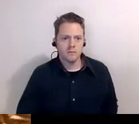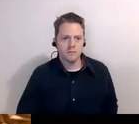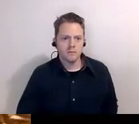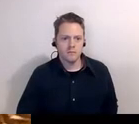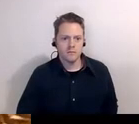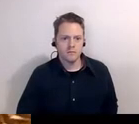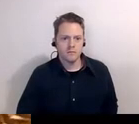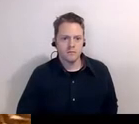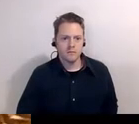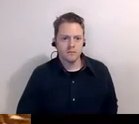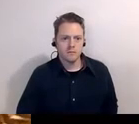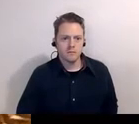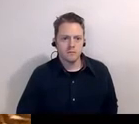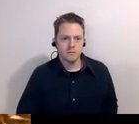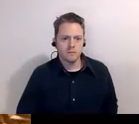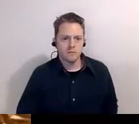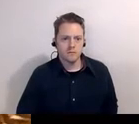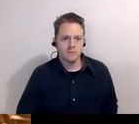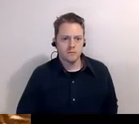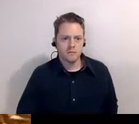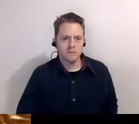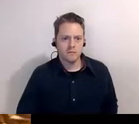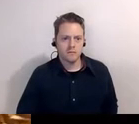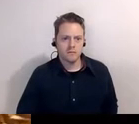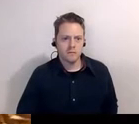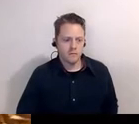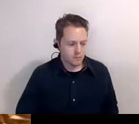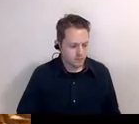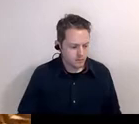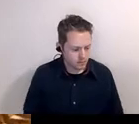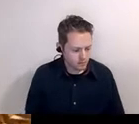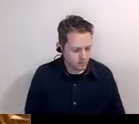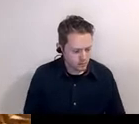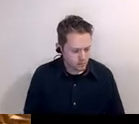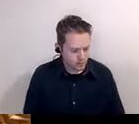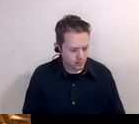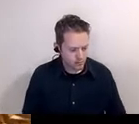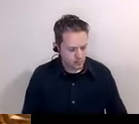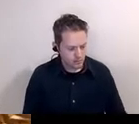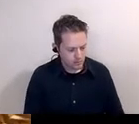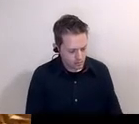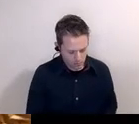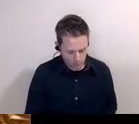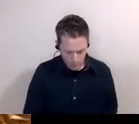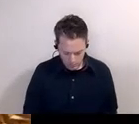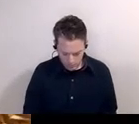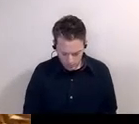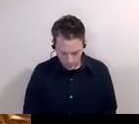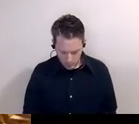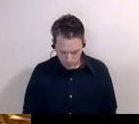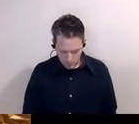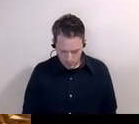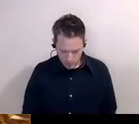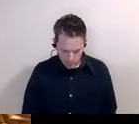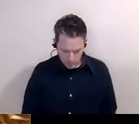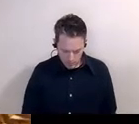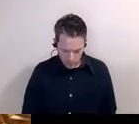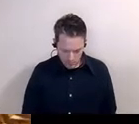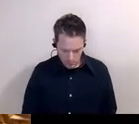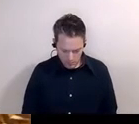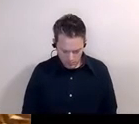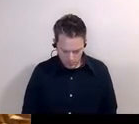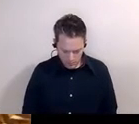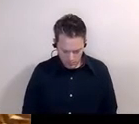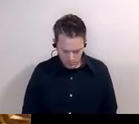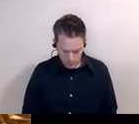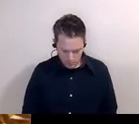is going to be more about the maple uh the hebrew cemetery which is not you know which is which was uh uh separate at the